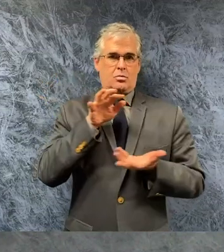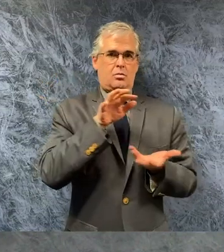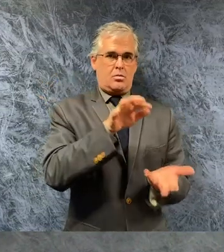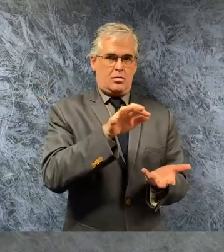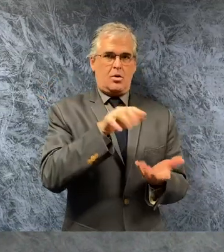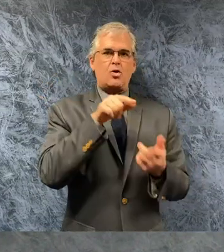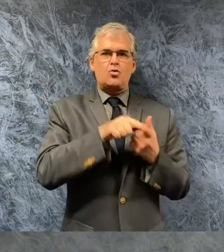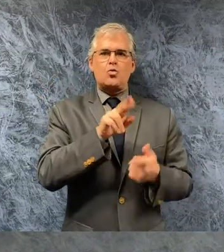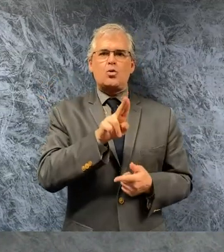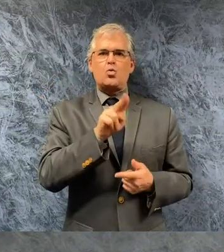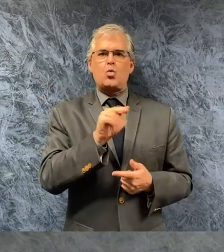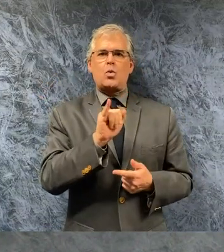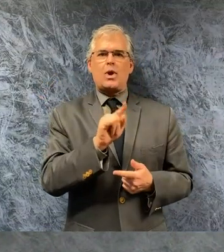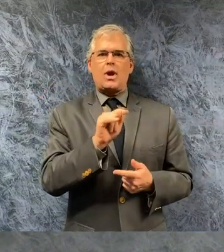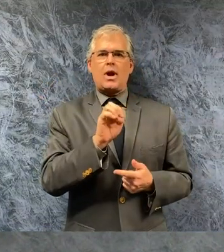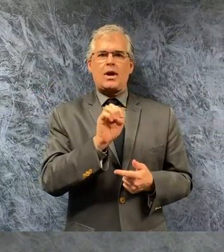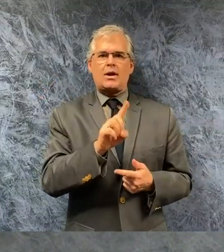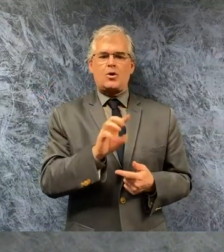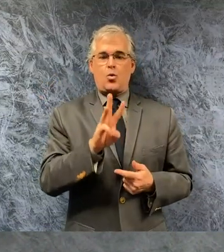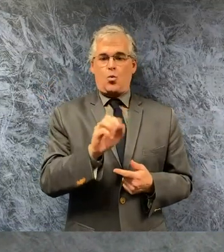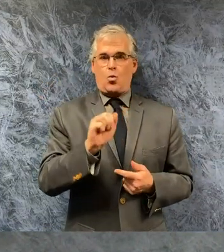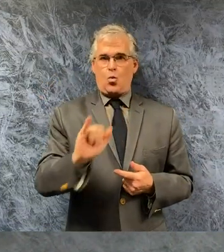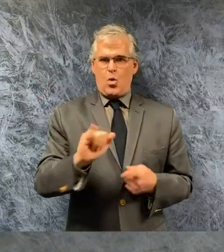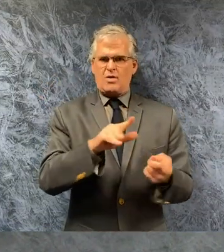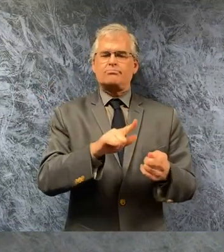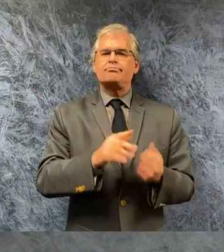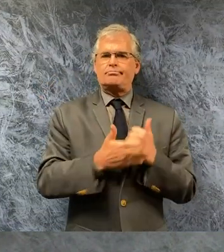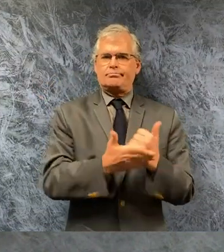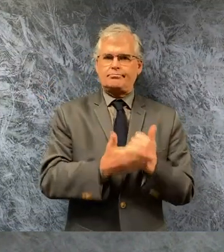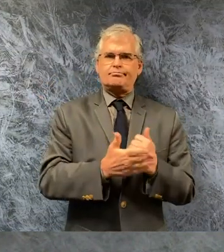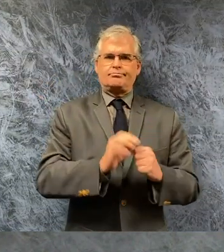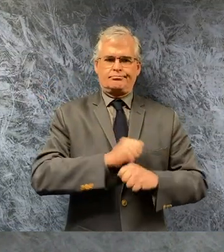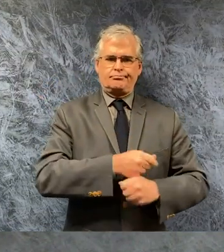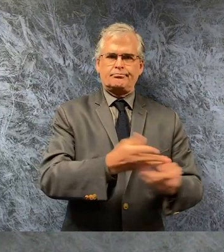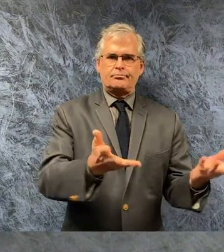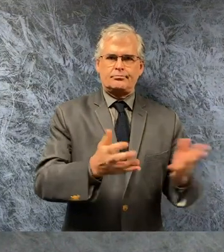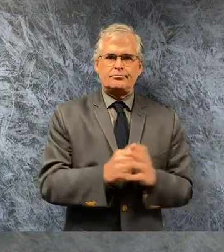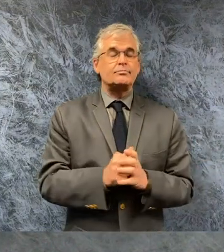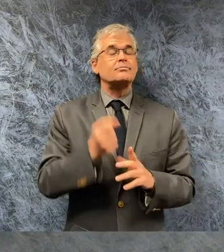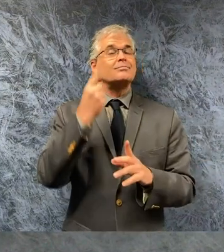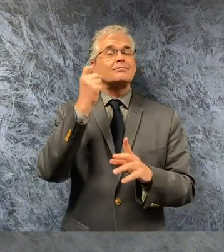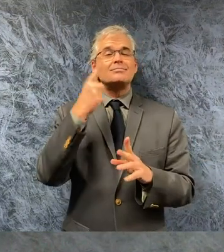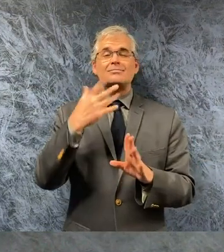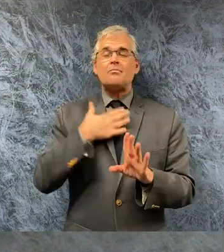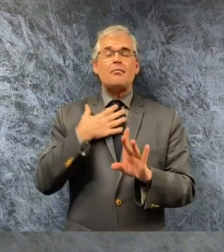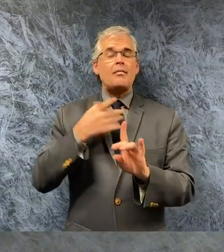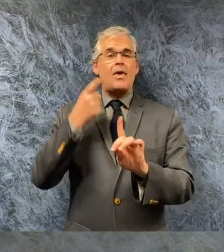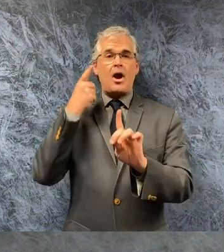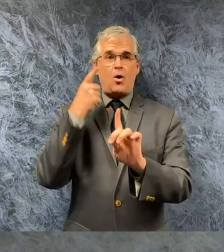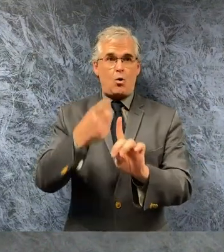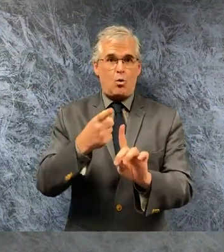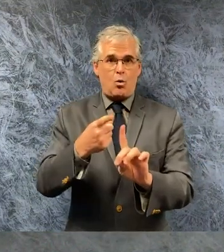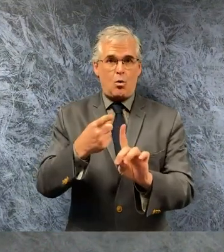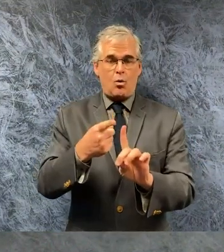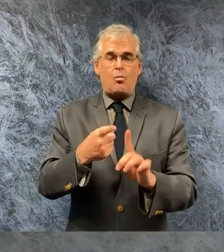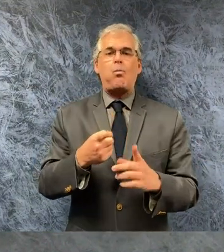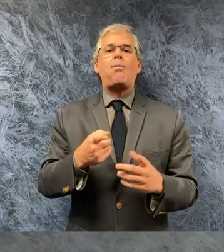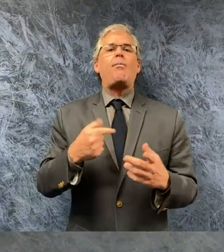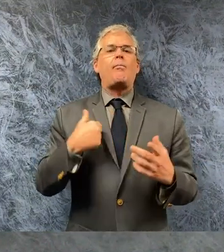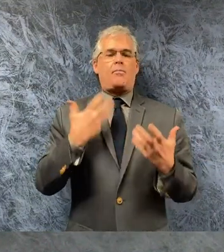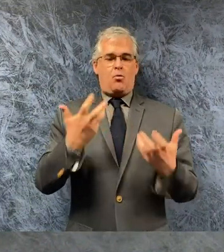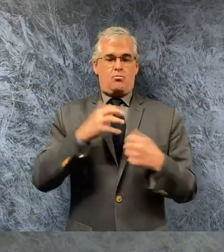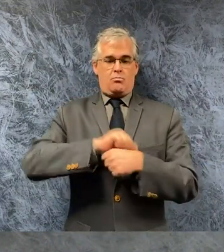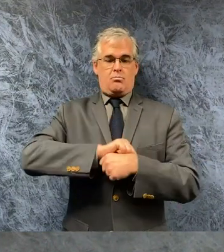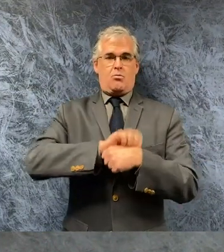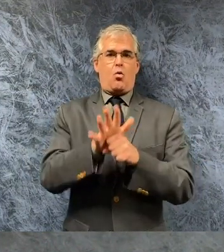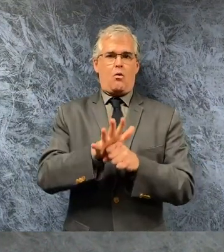beginning i've been transparent about my goal mitigate the spread of covet 19 to save lives and protect our health care system from being overwhelmed